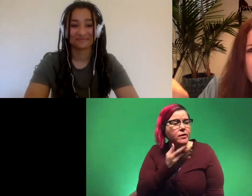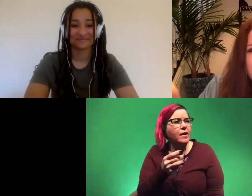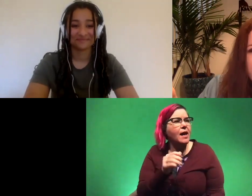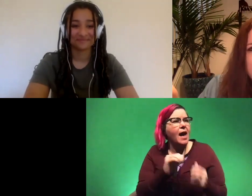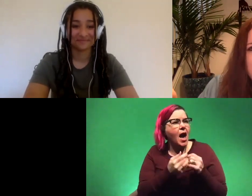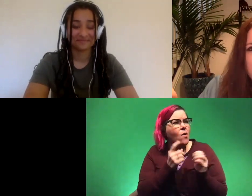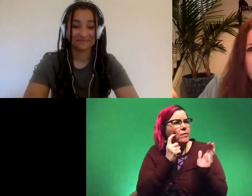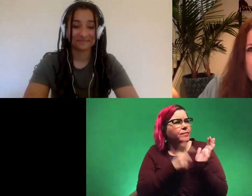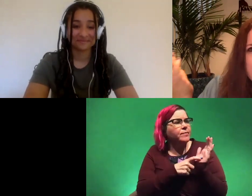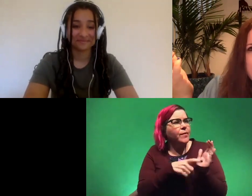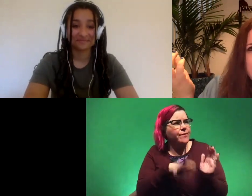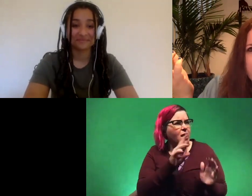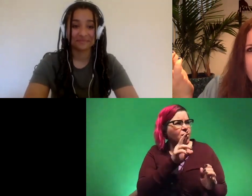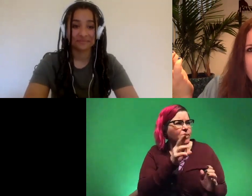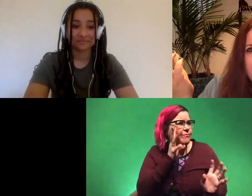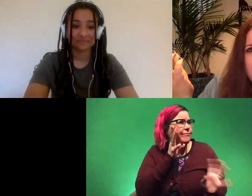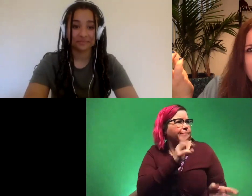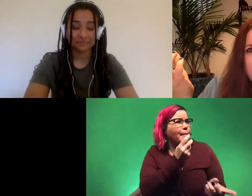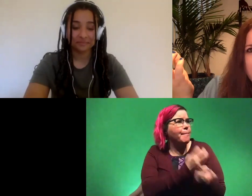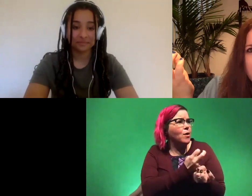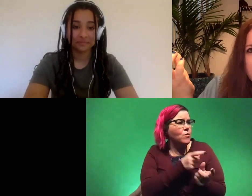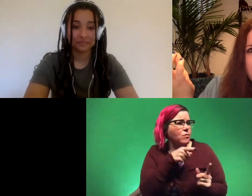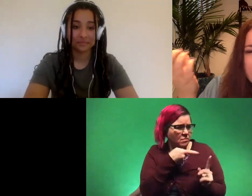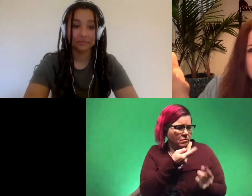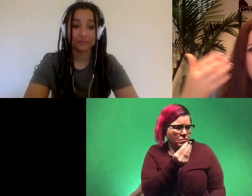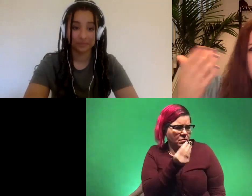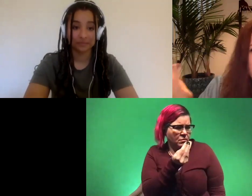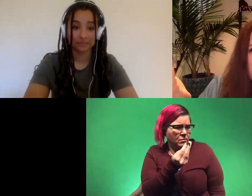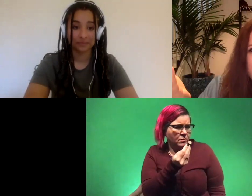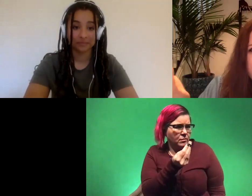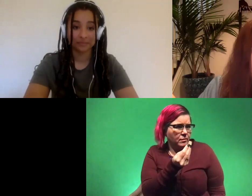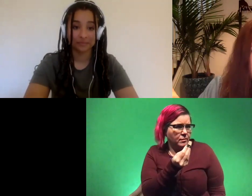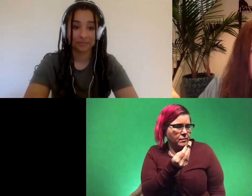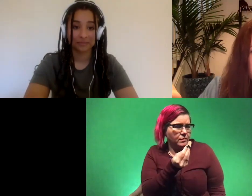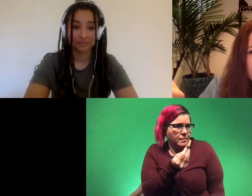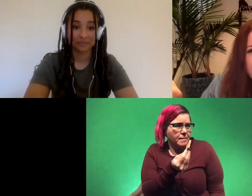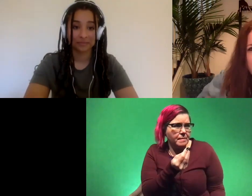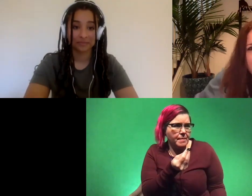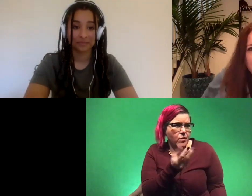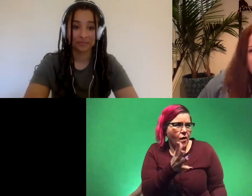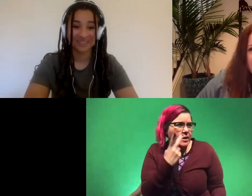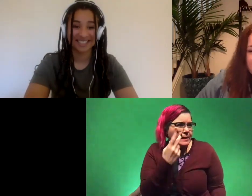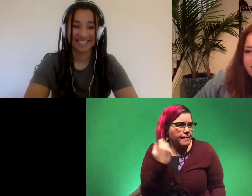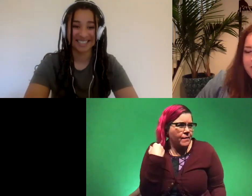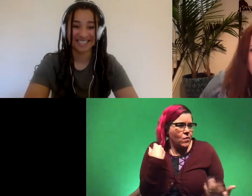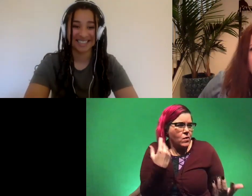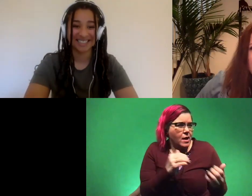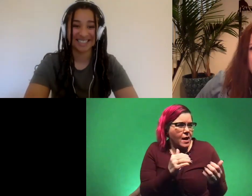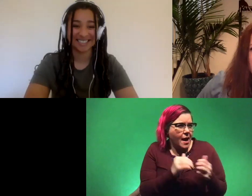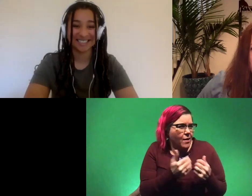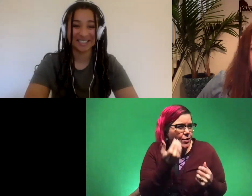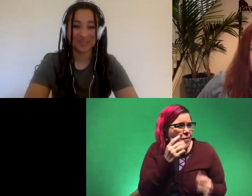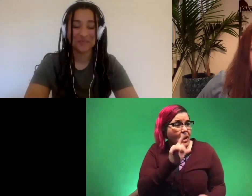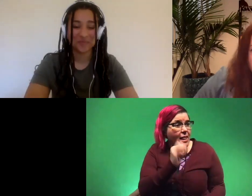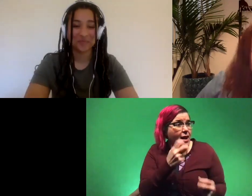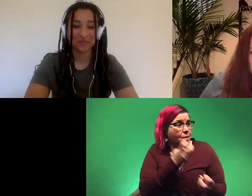if like you find a random bone that it that like it doesn't go to a thing that you've already seen like i feel like if you just found a leg